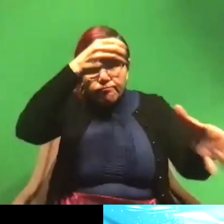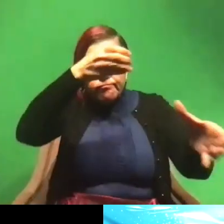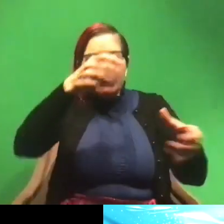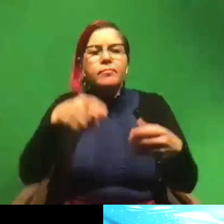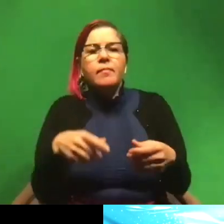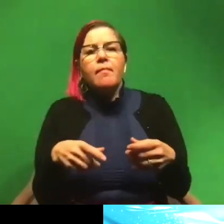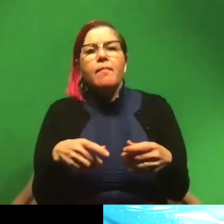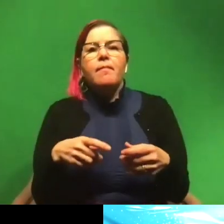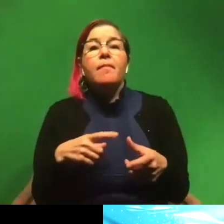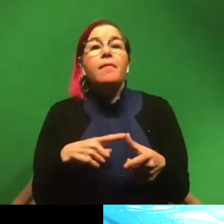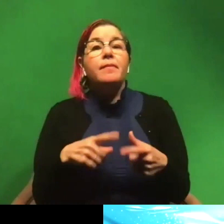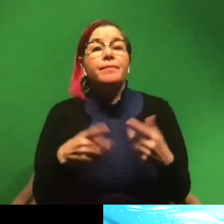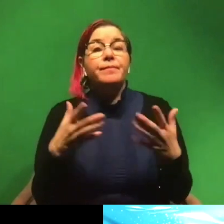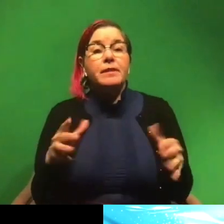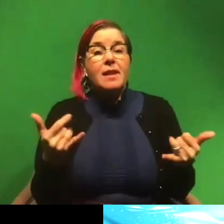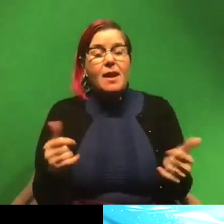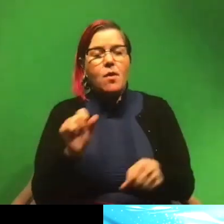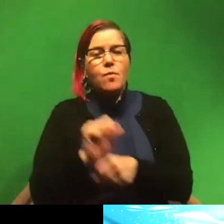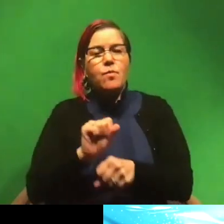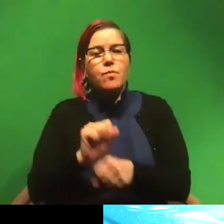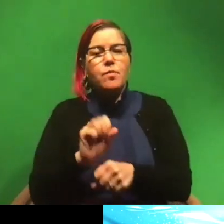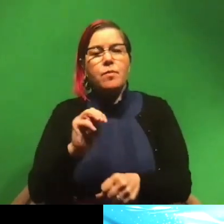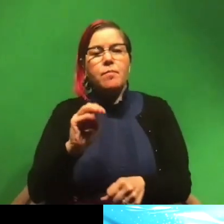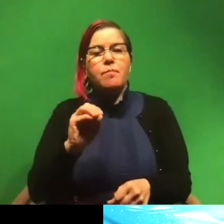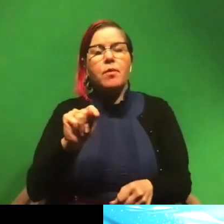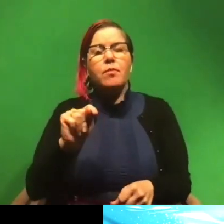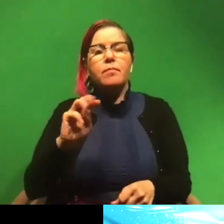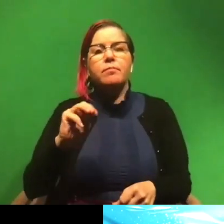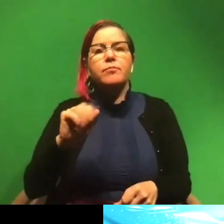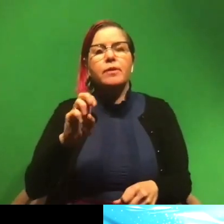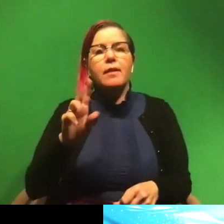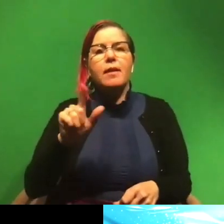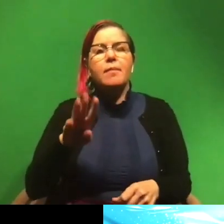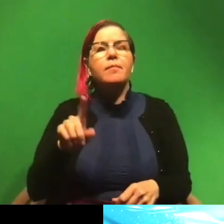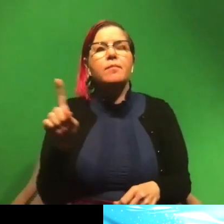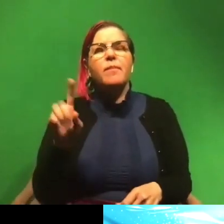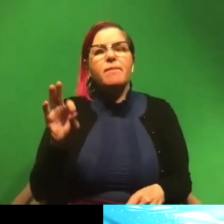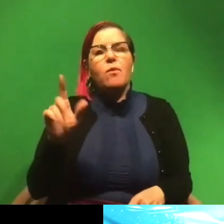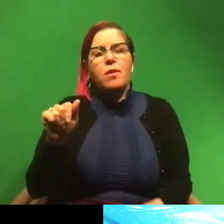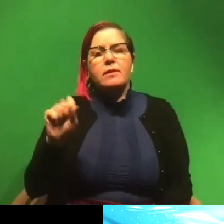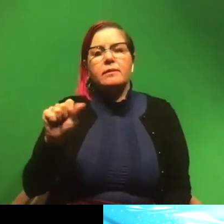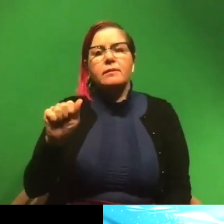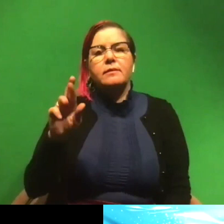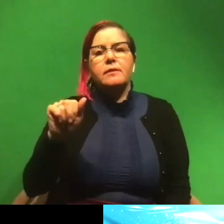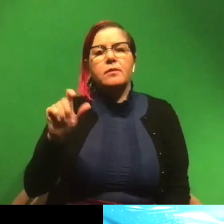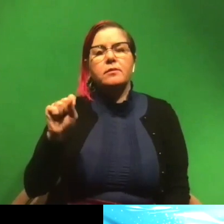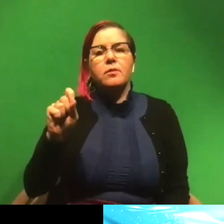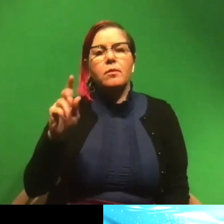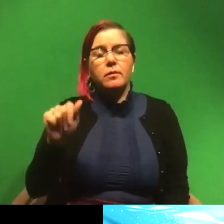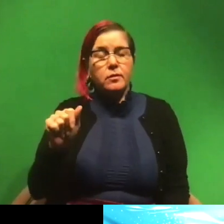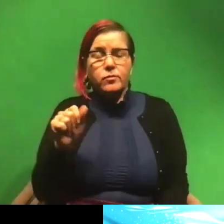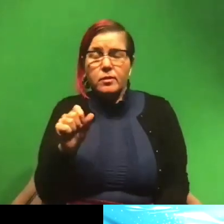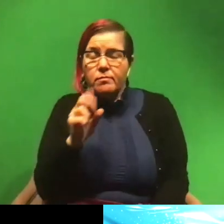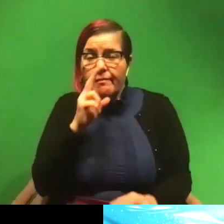And then now I'm working at Moat Marine Lab down in Sarasota, Florida, and I'm having a blast.